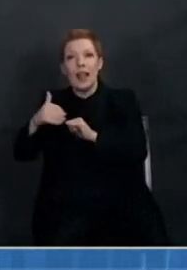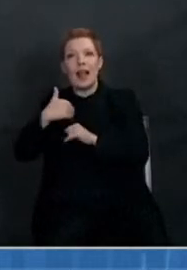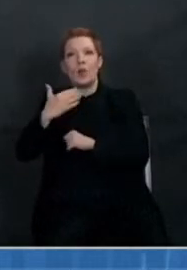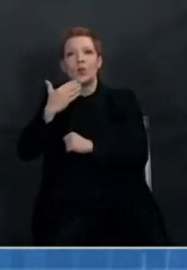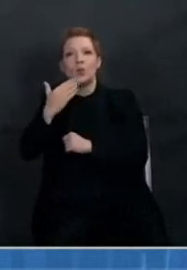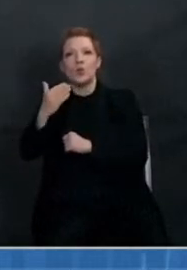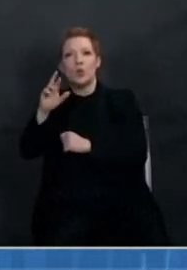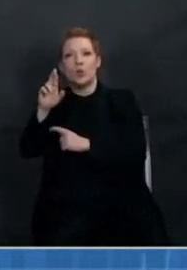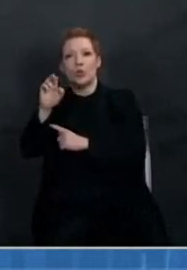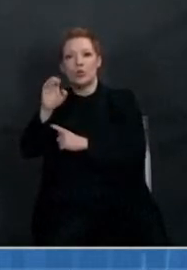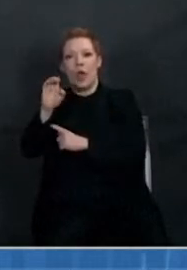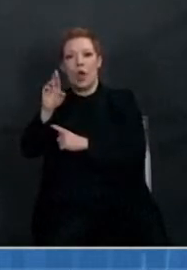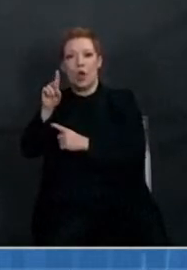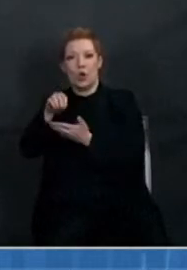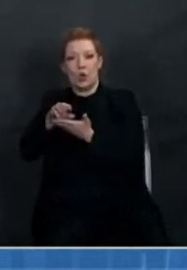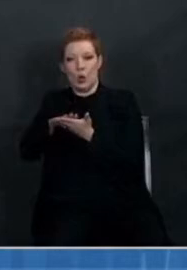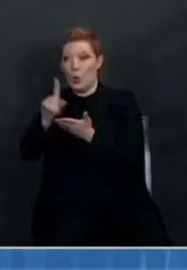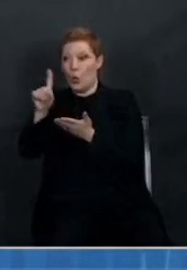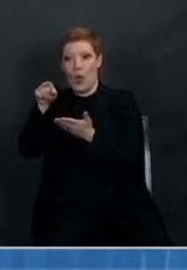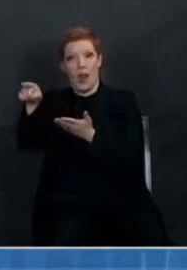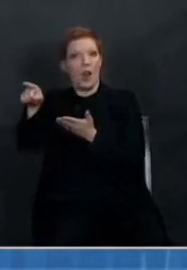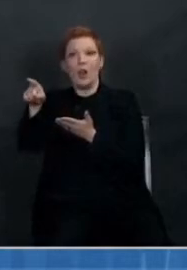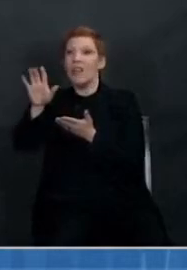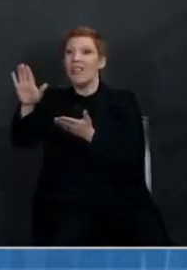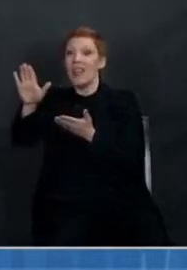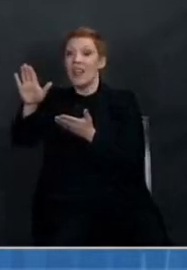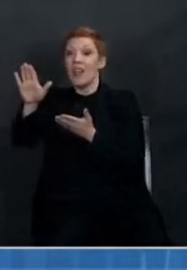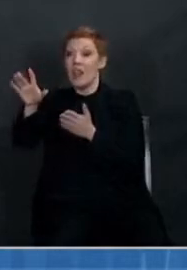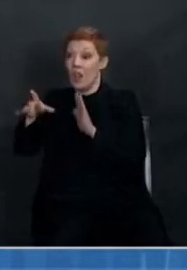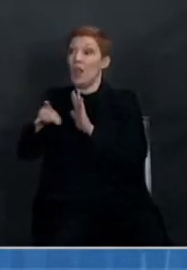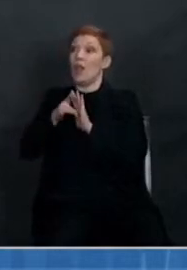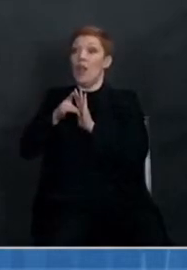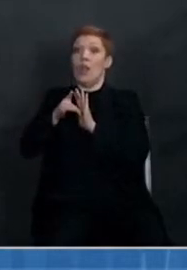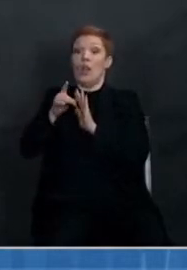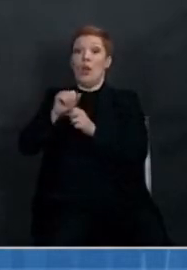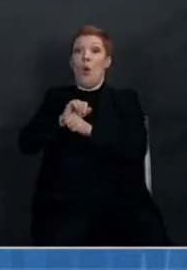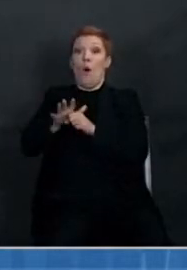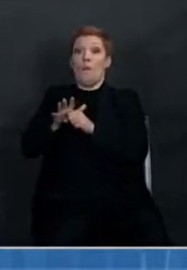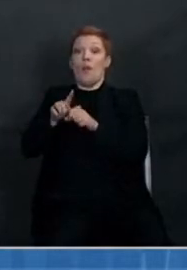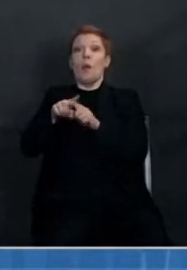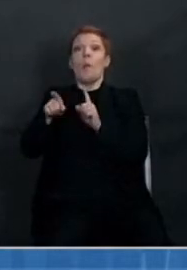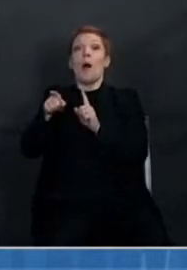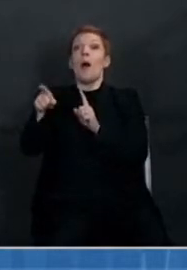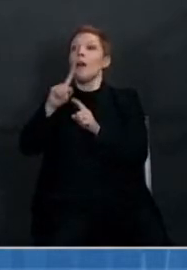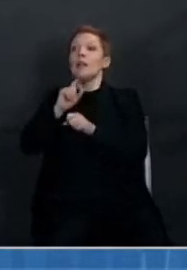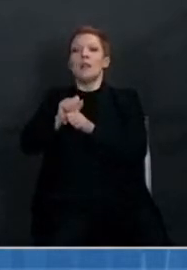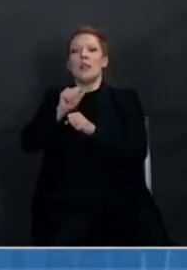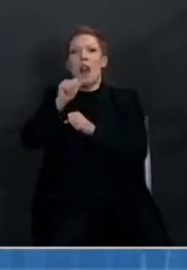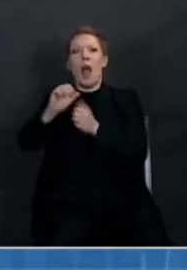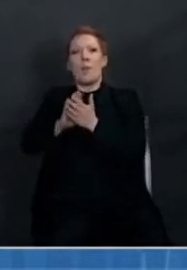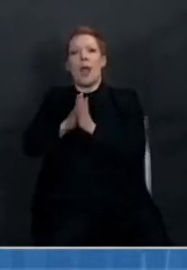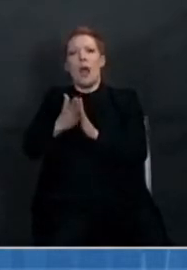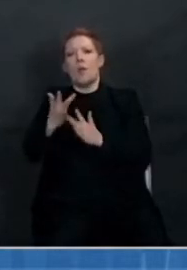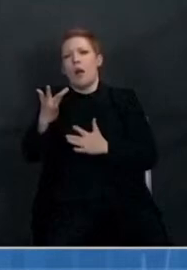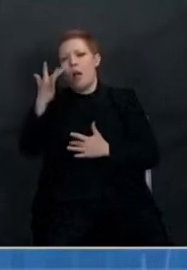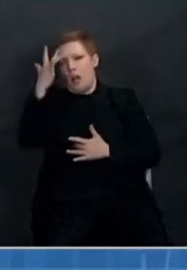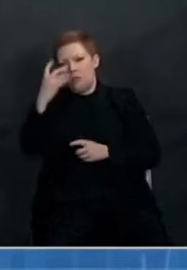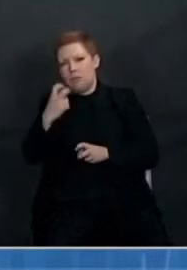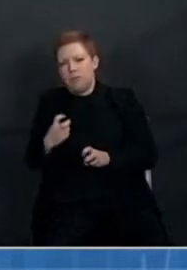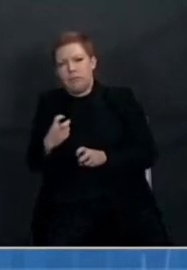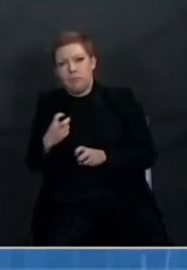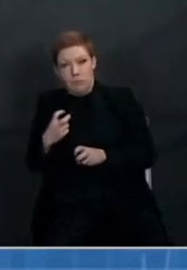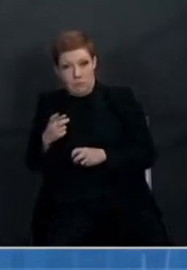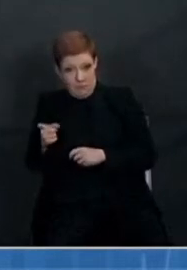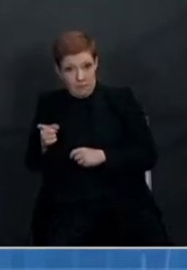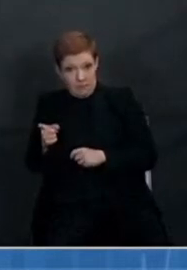with regard to severe disease to the point of virtually when you were looking at South Africa, which was